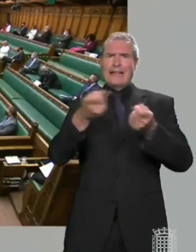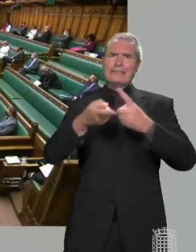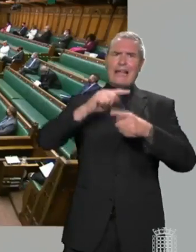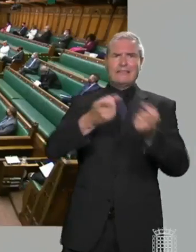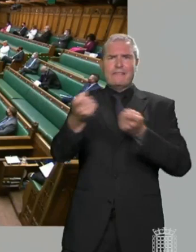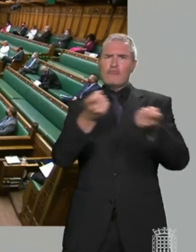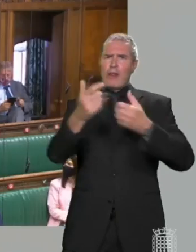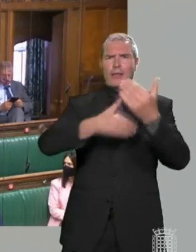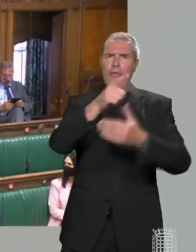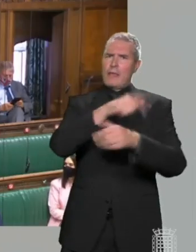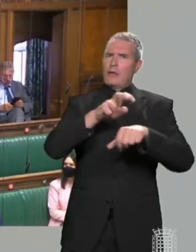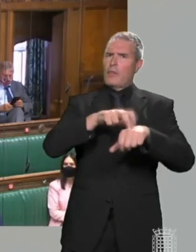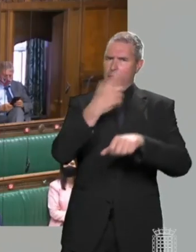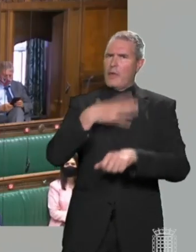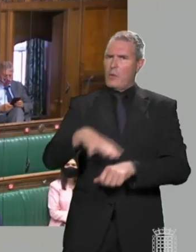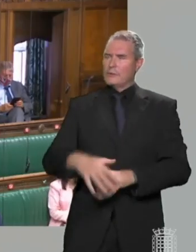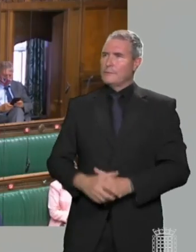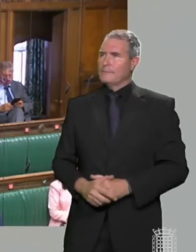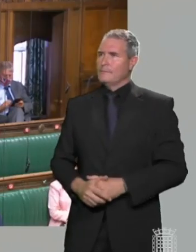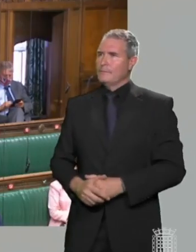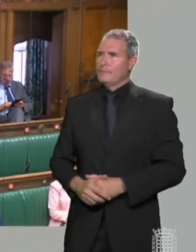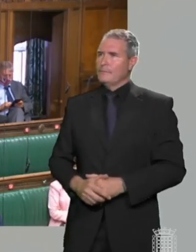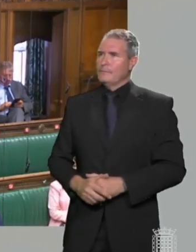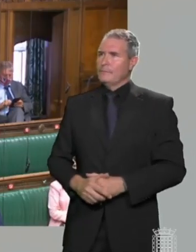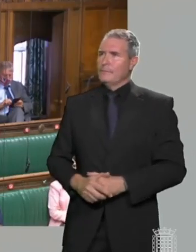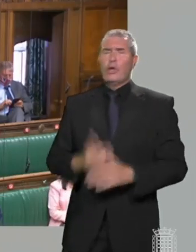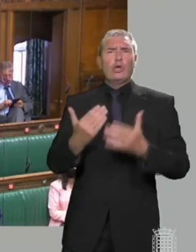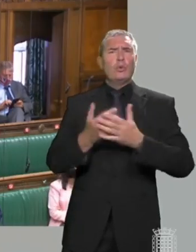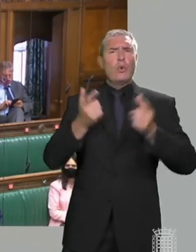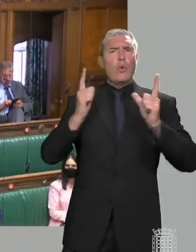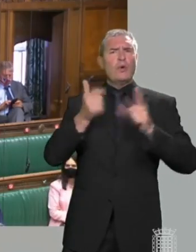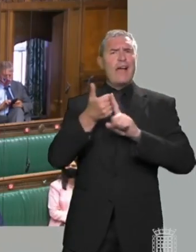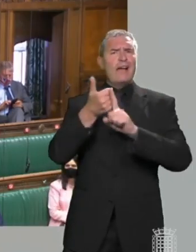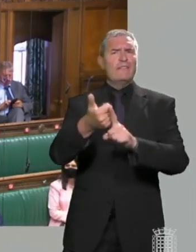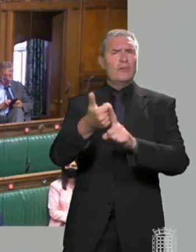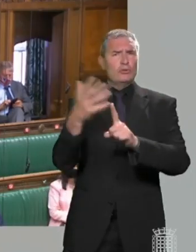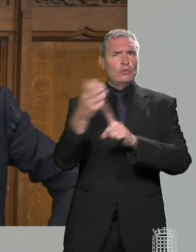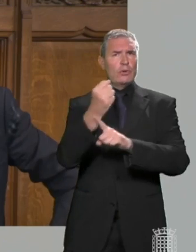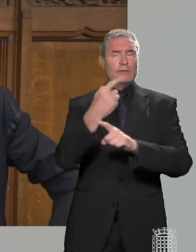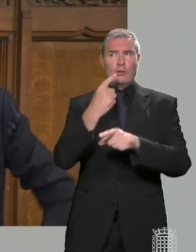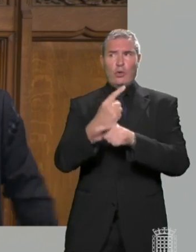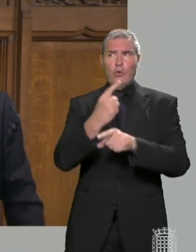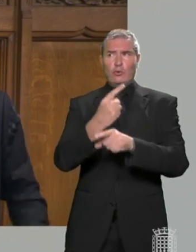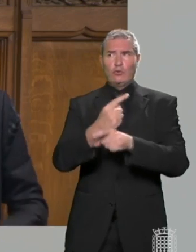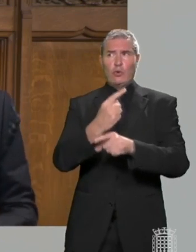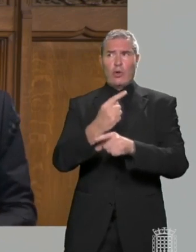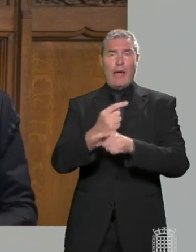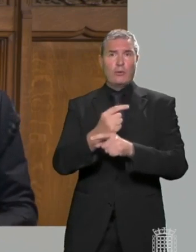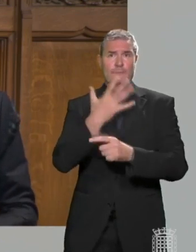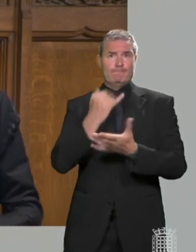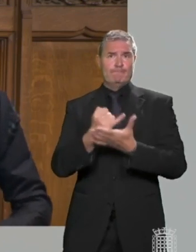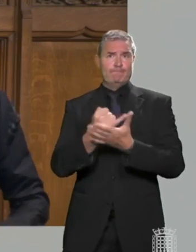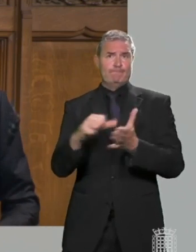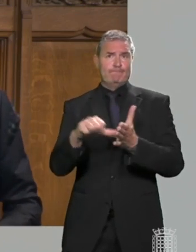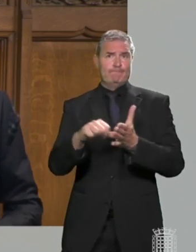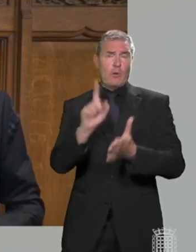Kerry McCaskill. Thank you, Mr Speaker. A new Lord Advocate is taking up position, but the structural flaws in the office remain. In